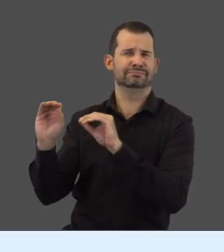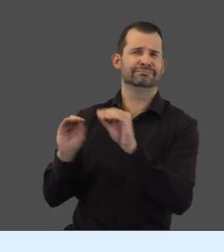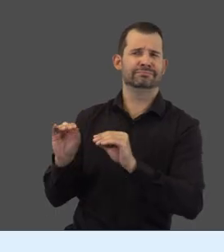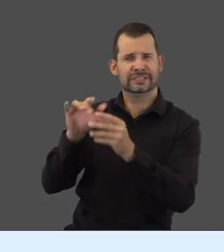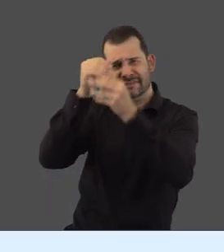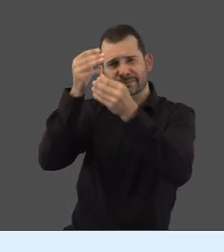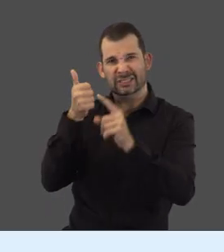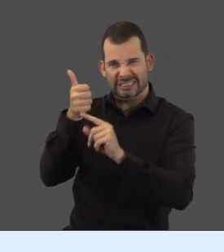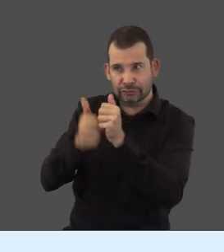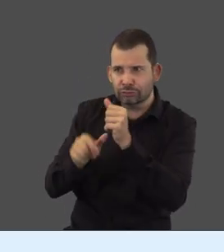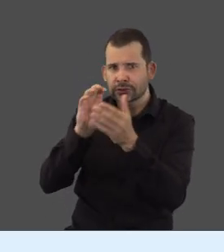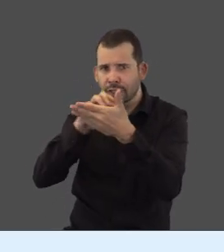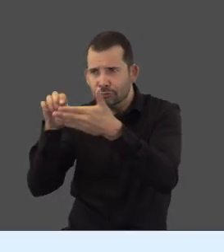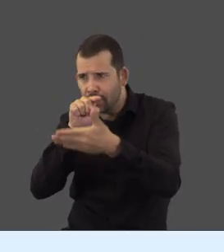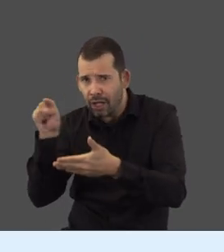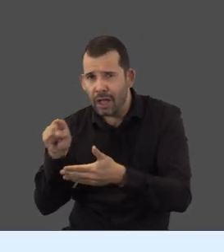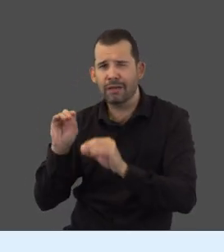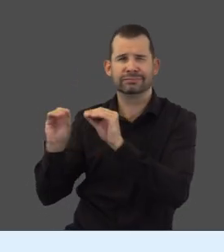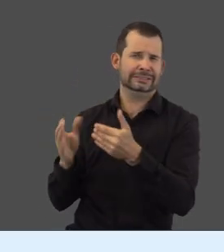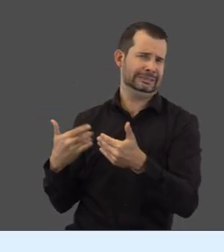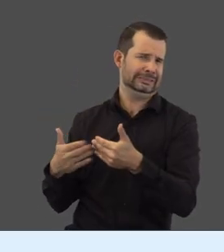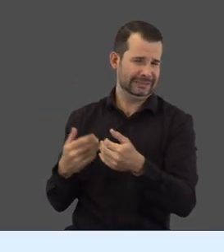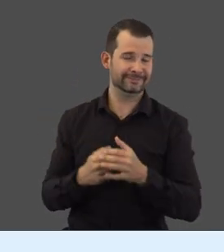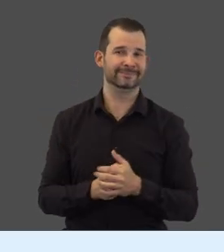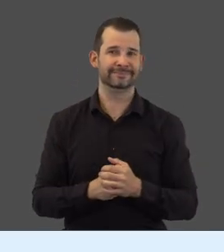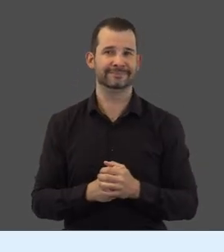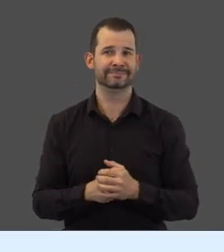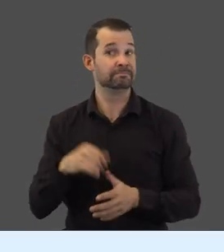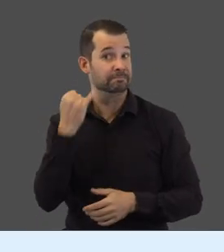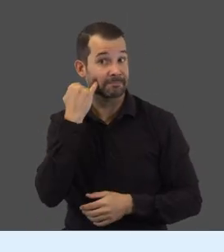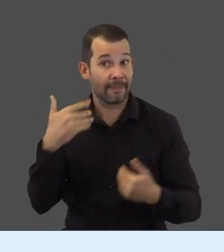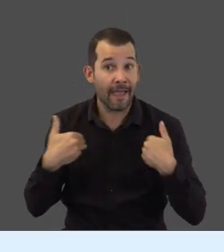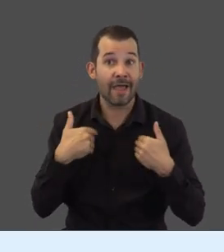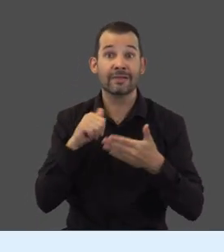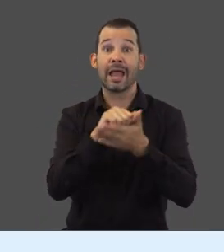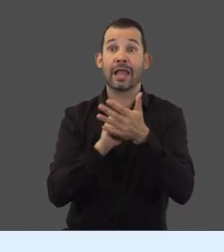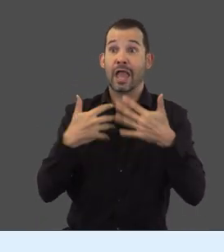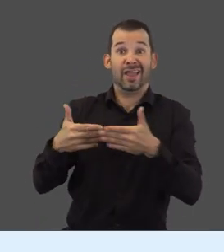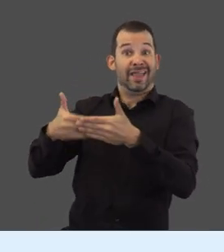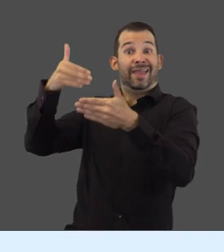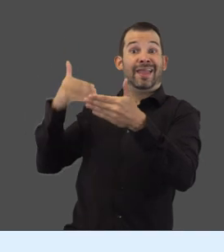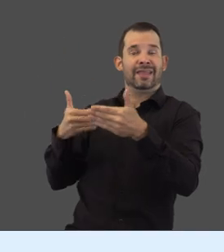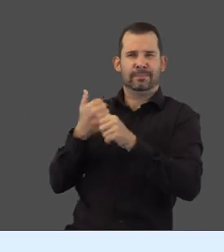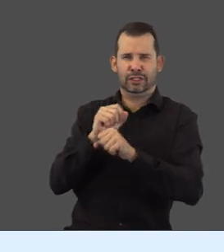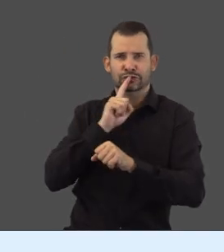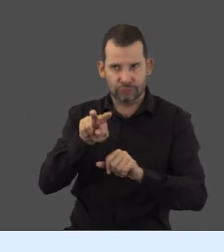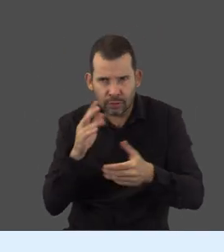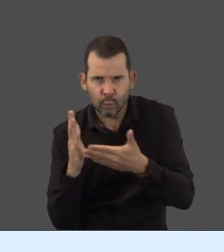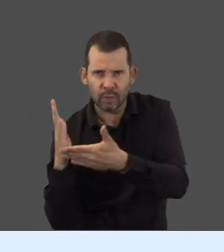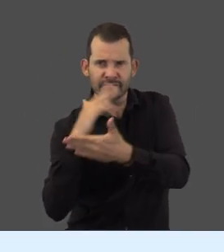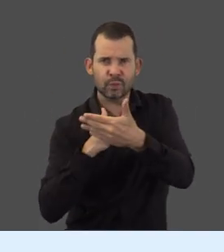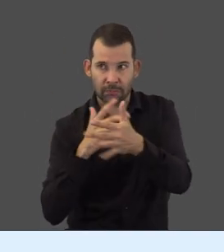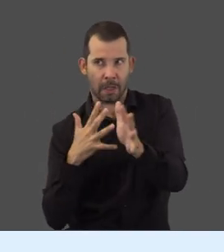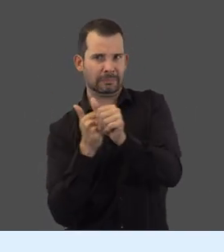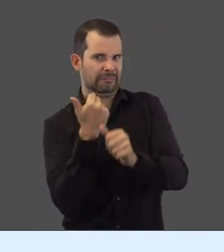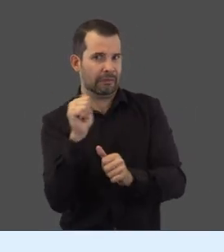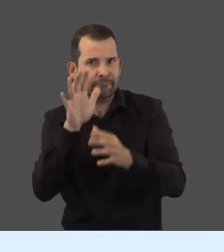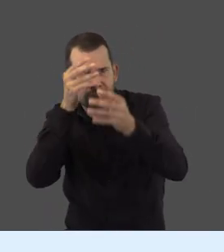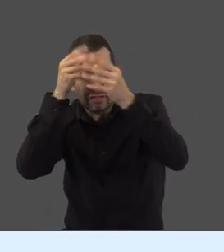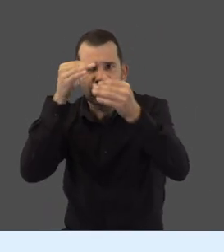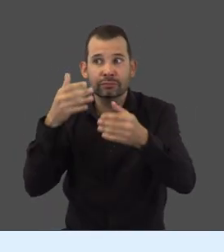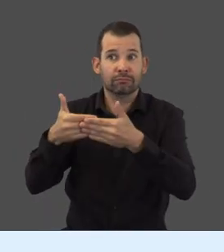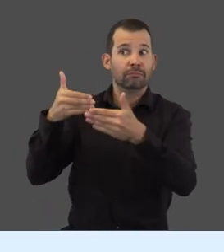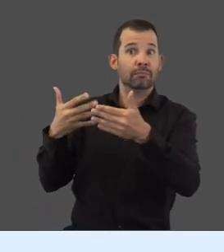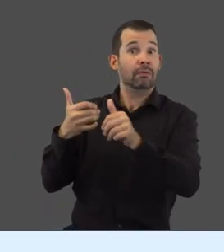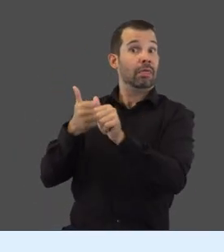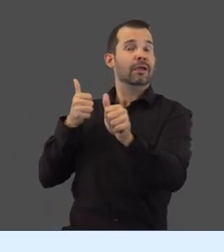easy to fill out the information in each section of your account. If you have an existing account, be sure to review and update your information